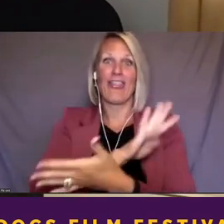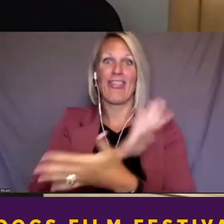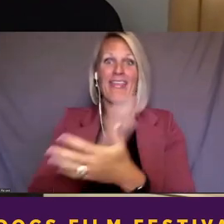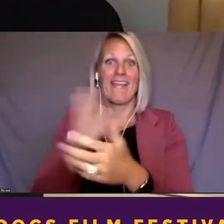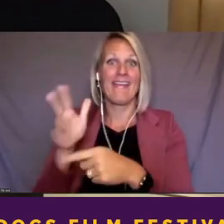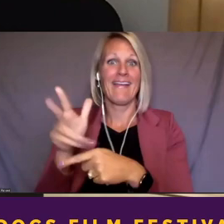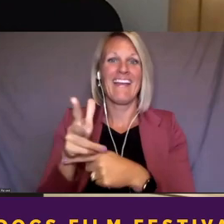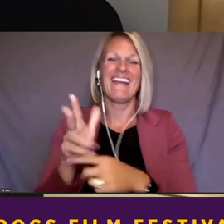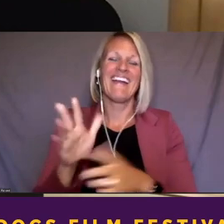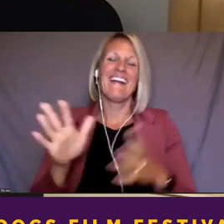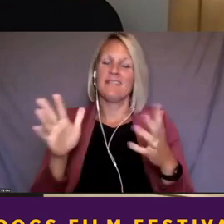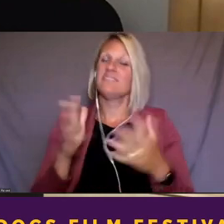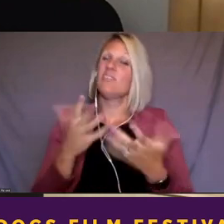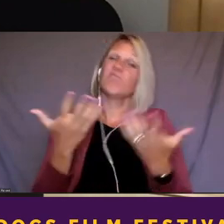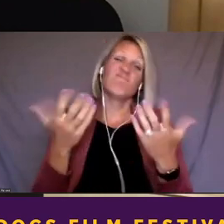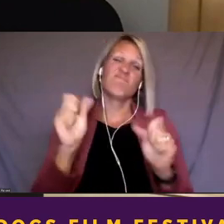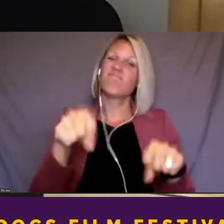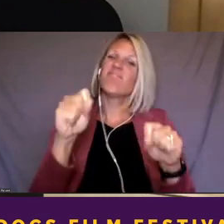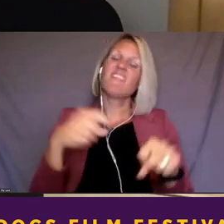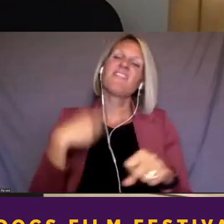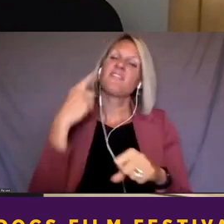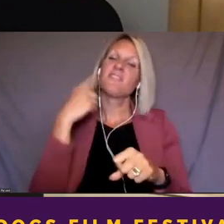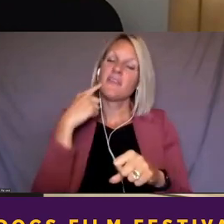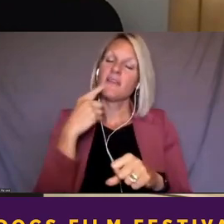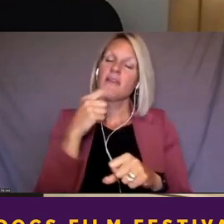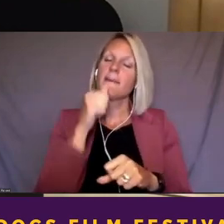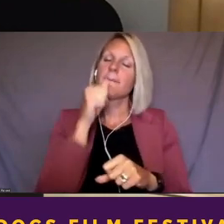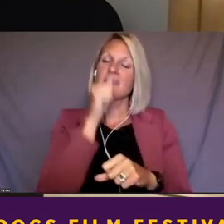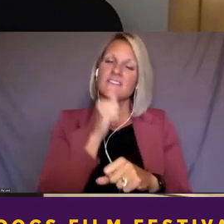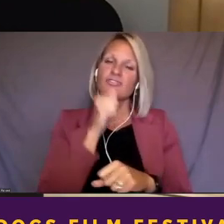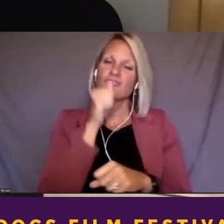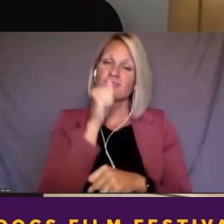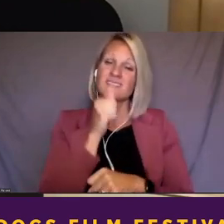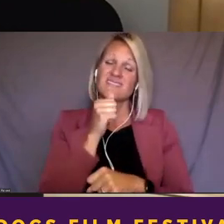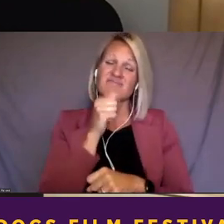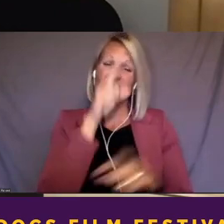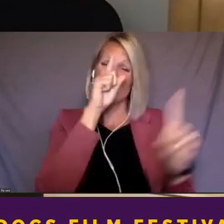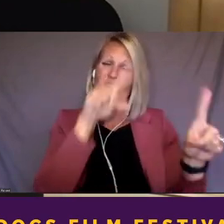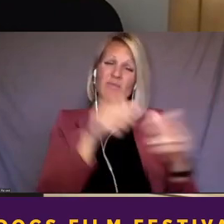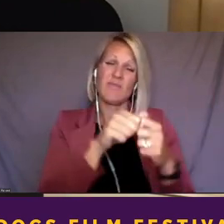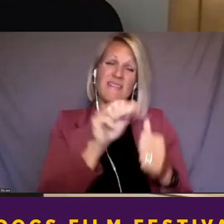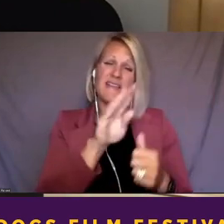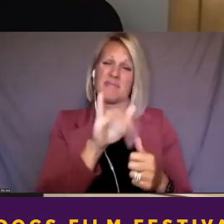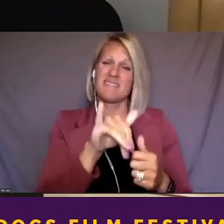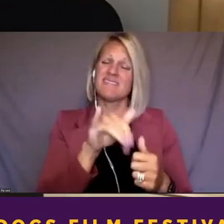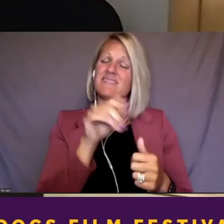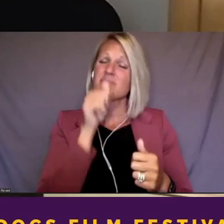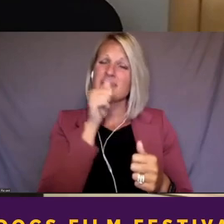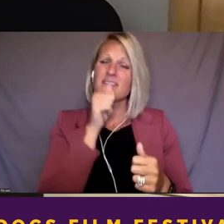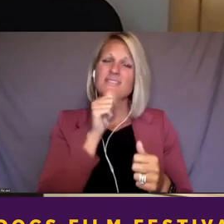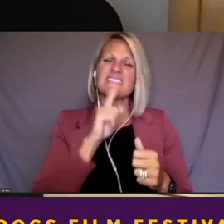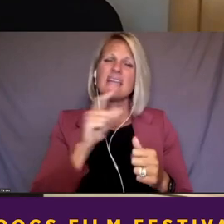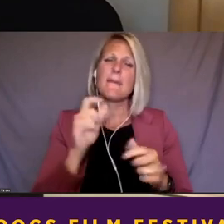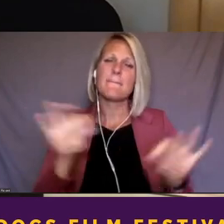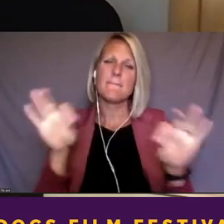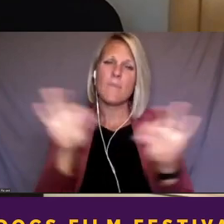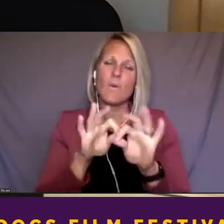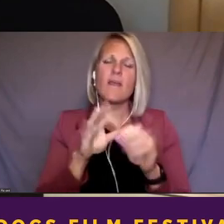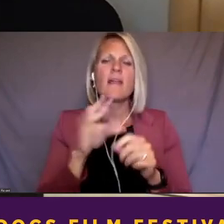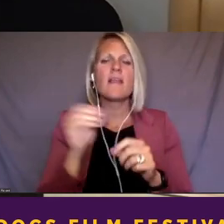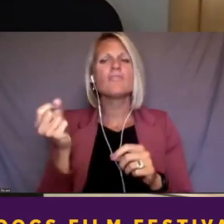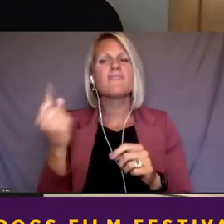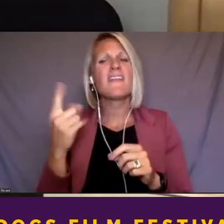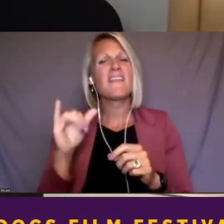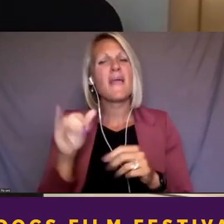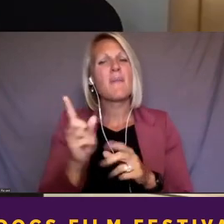but, uh, yeah, I think that patience, Abby is really important and understanding that moment for, because